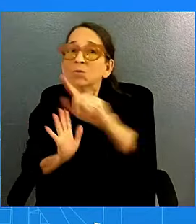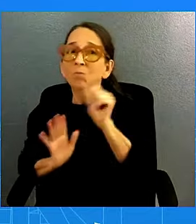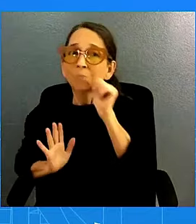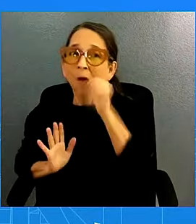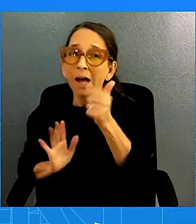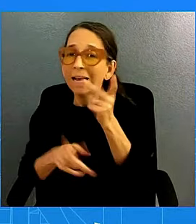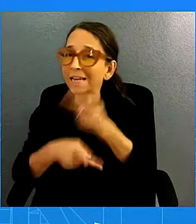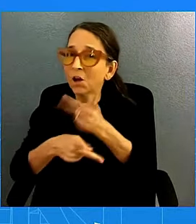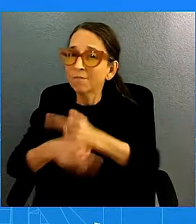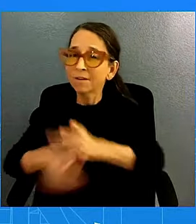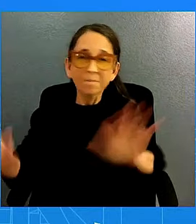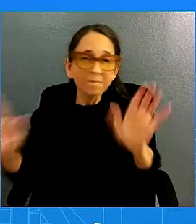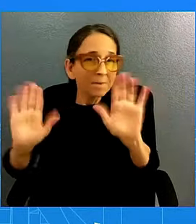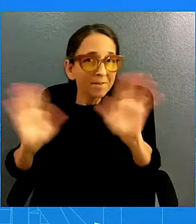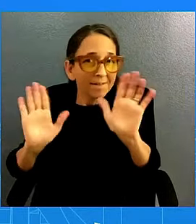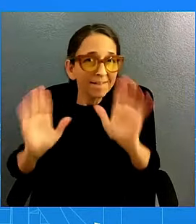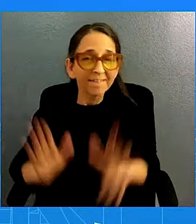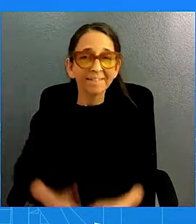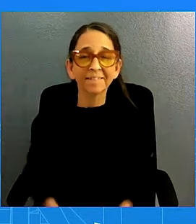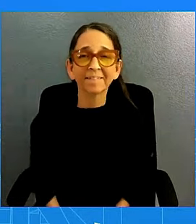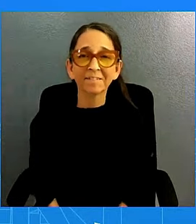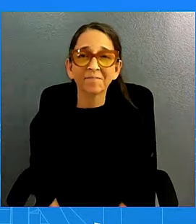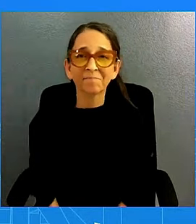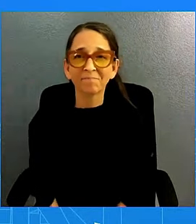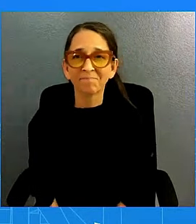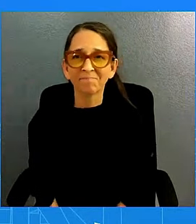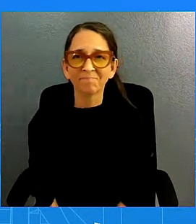bill. Critics say it violates religious freedom. Can you address that?